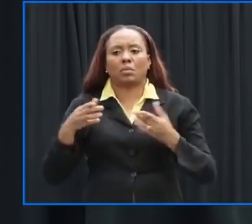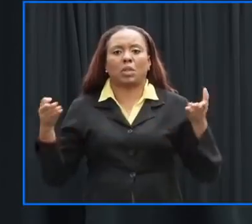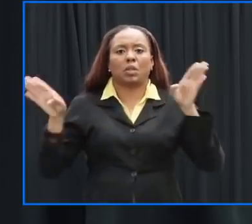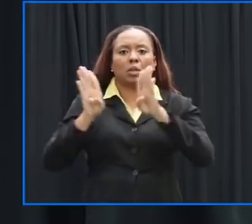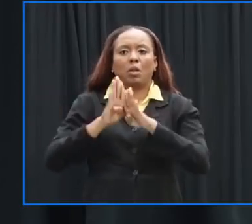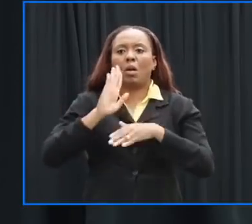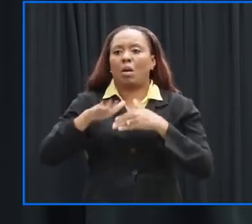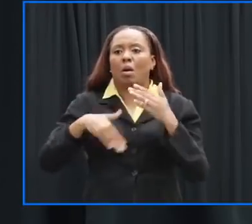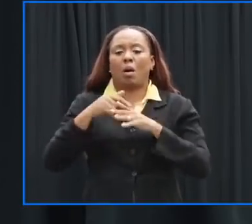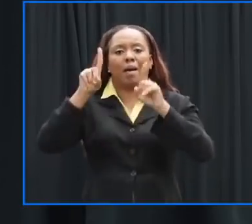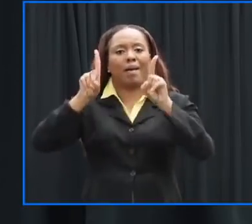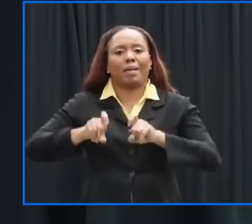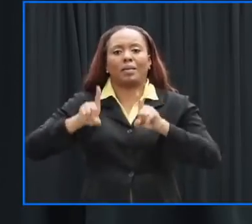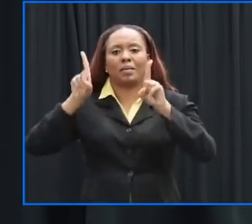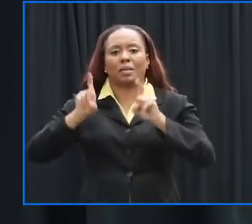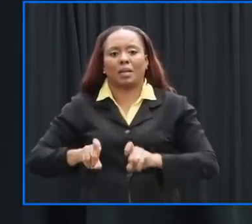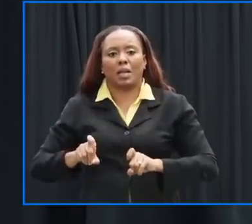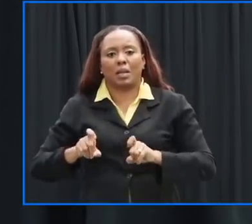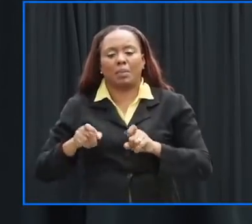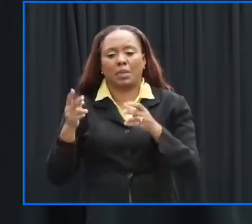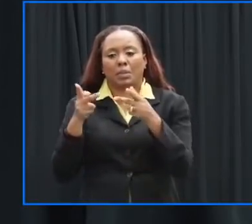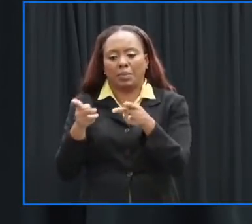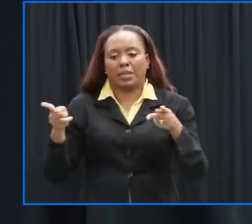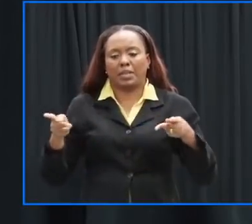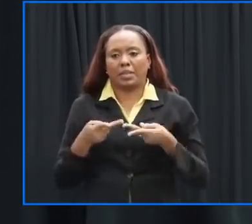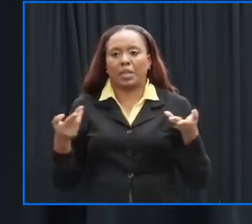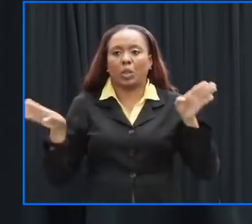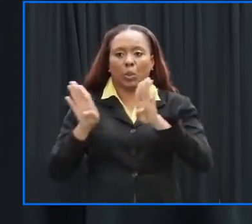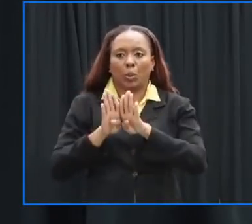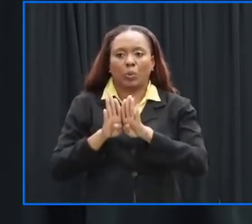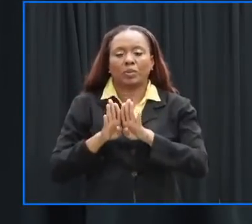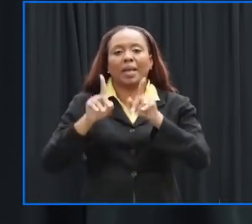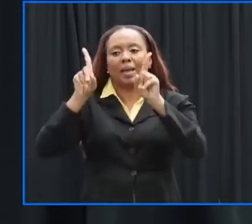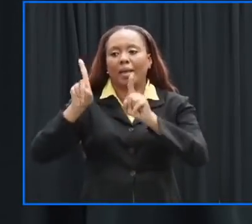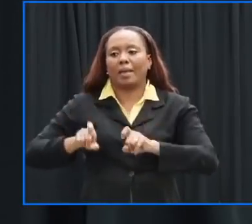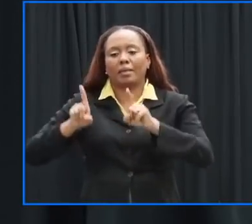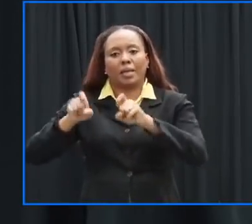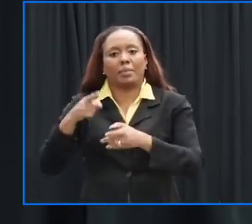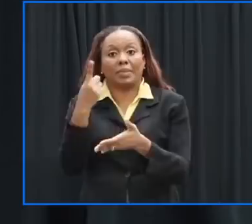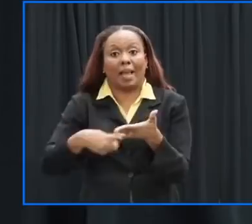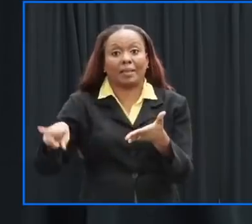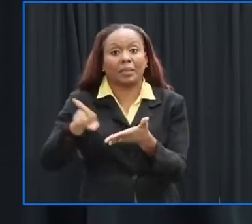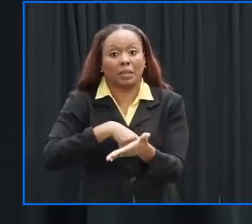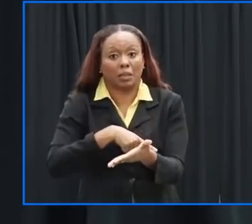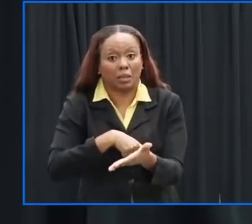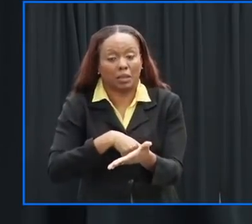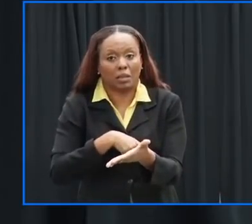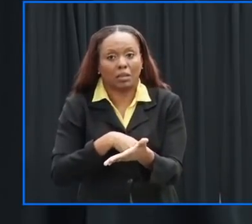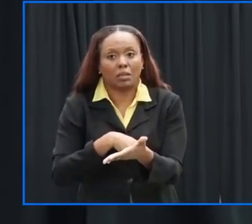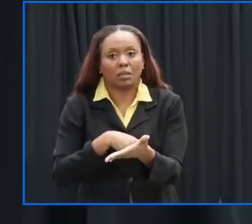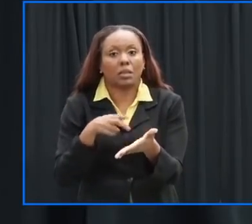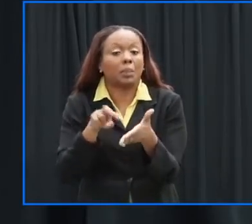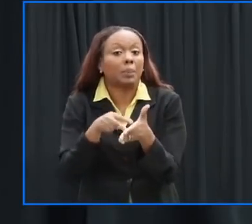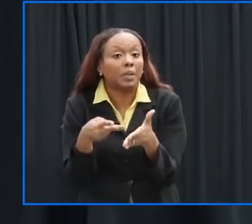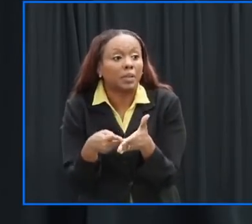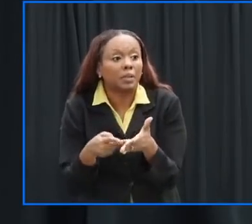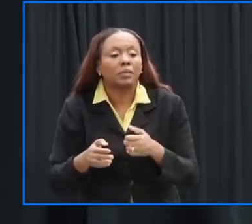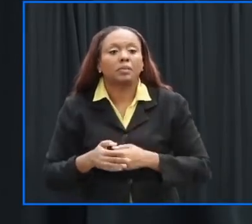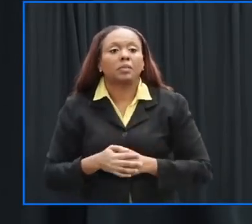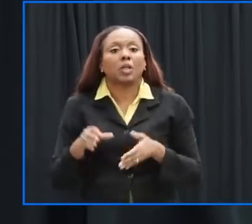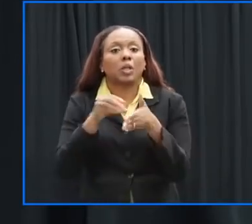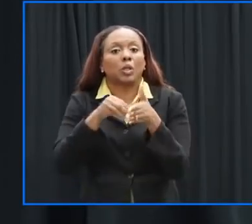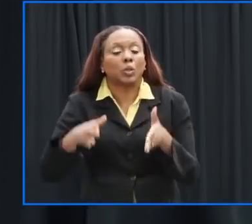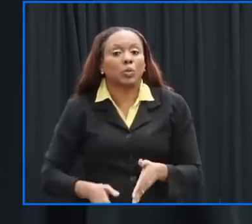examination centers will be closed and examinations will be cancelled for that day that means that the students who will be